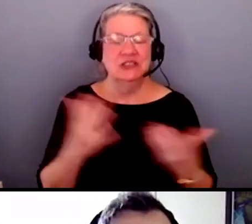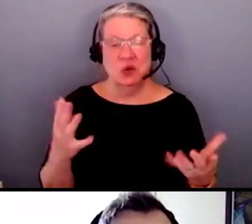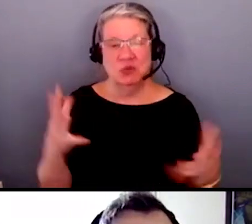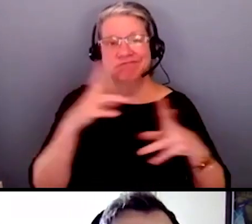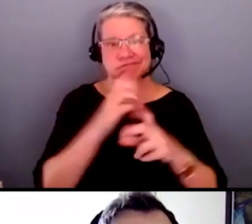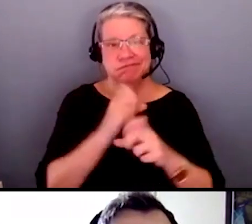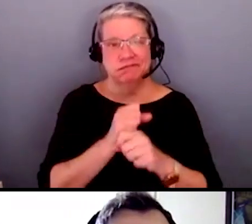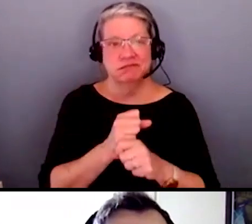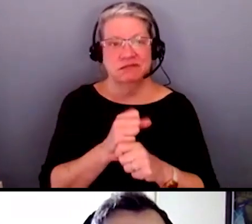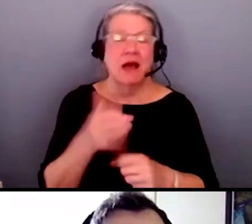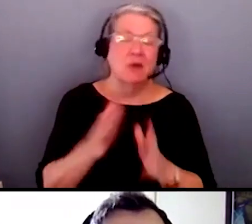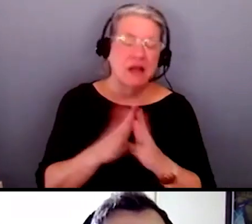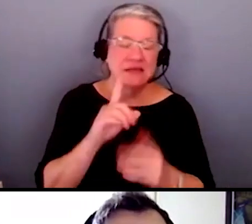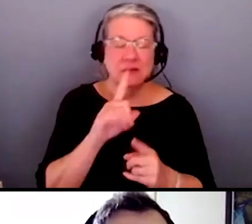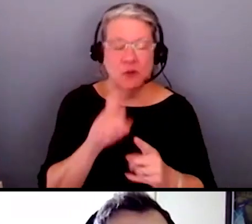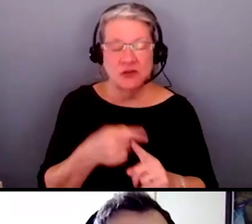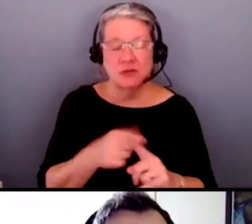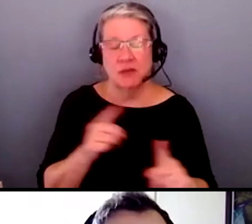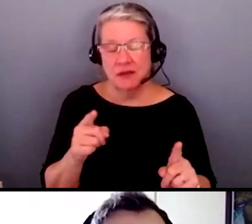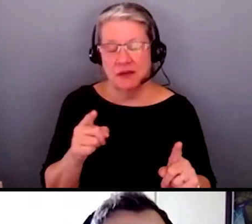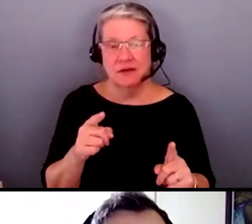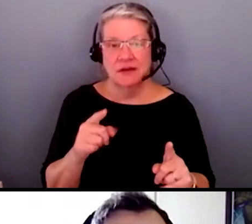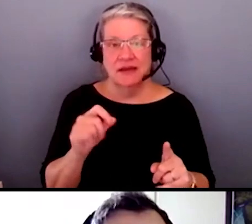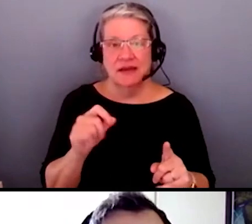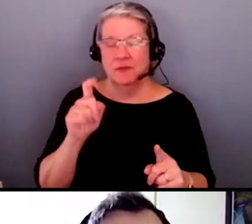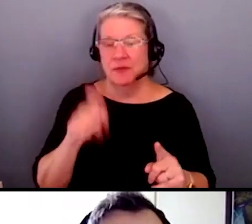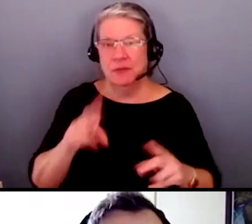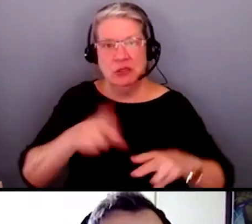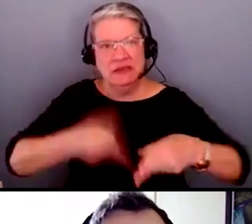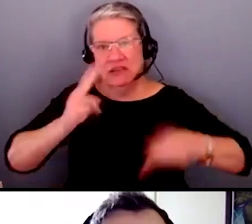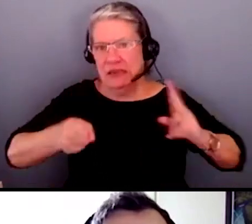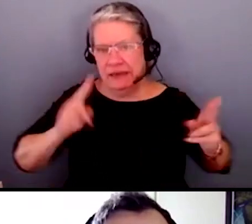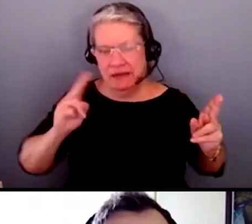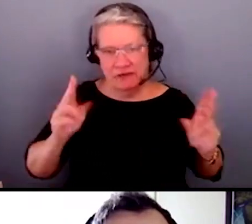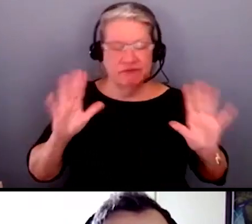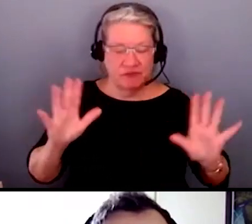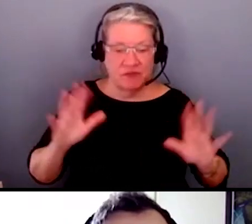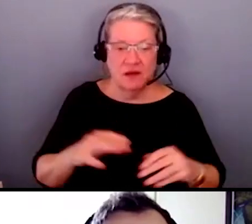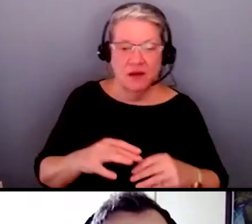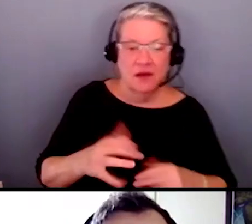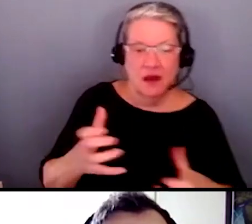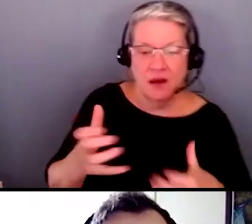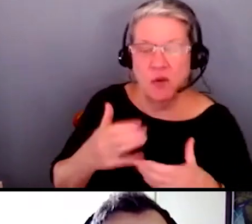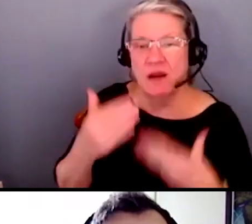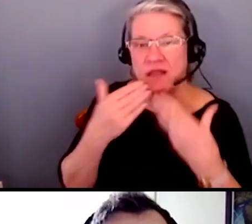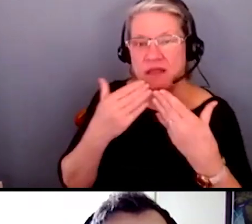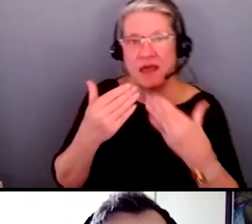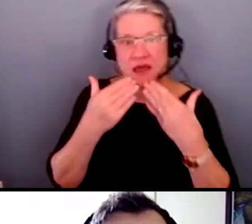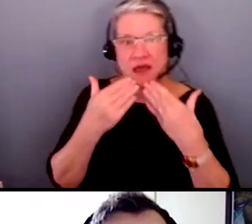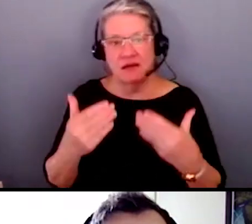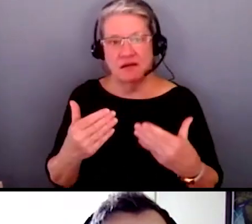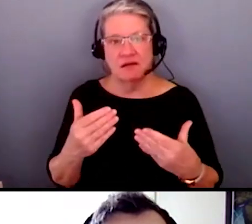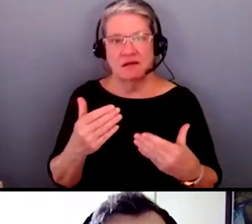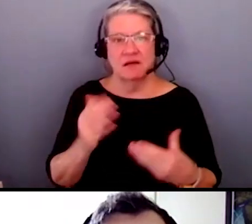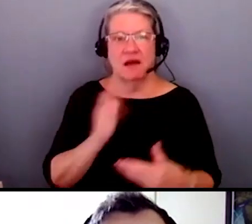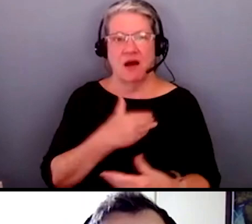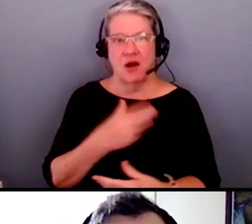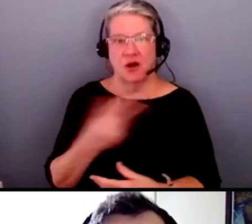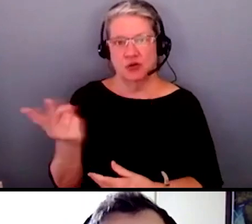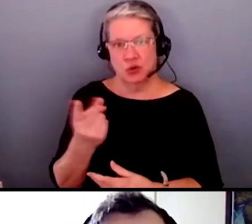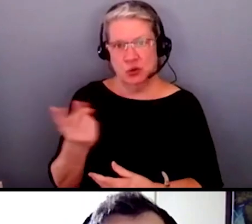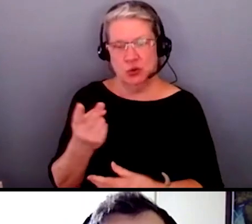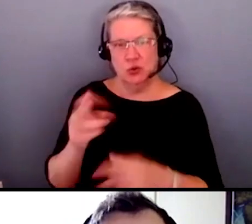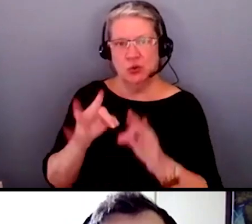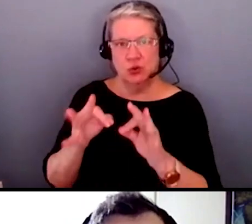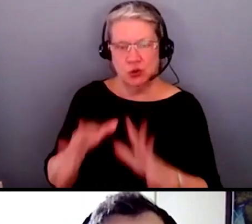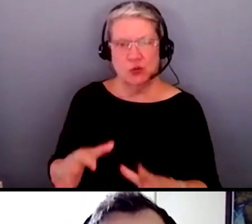I'll, I'll ask the question, but before I do, in case people have to jump off, um, uh, I want to thank, first of all, our, our two interpreters,